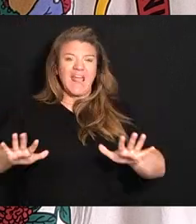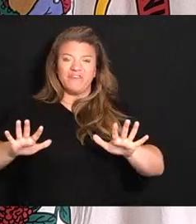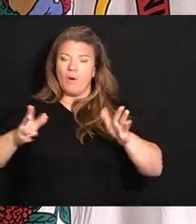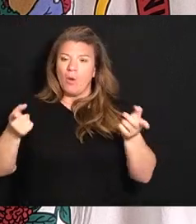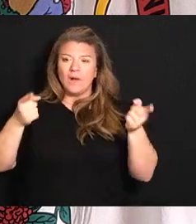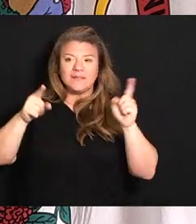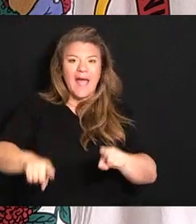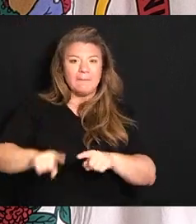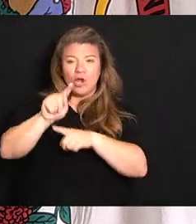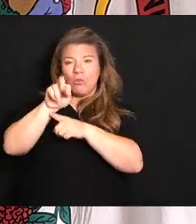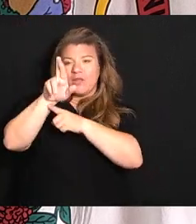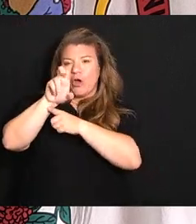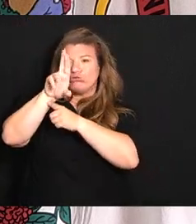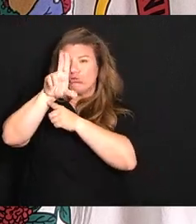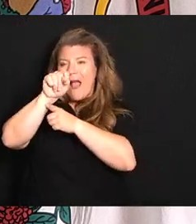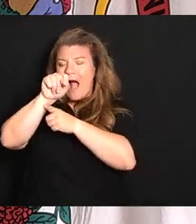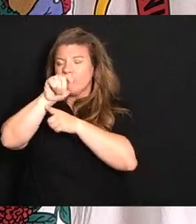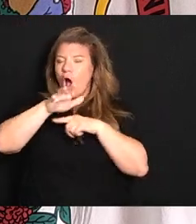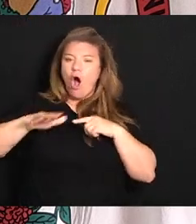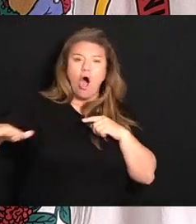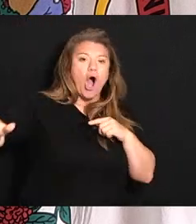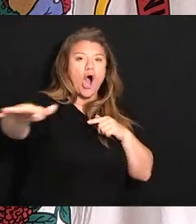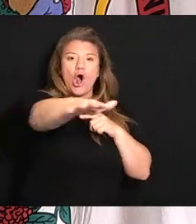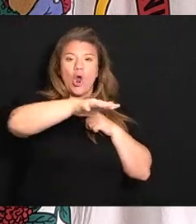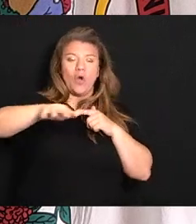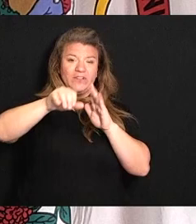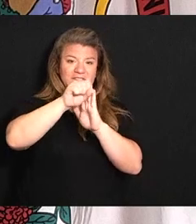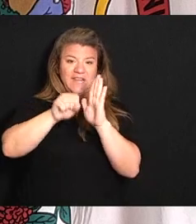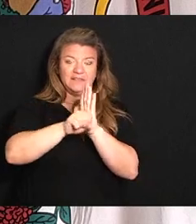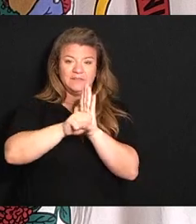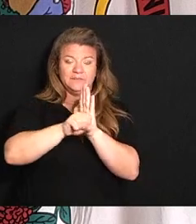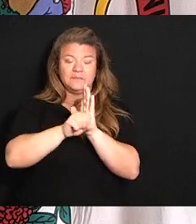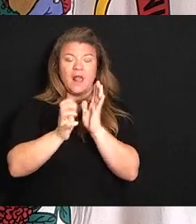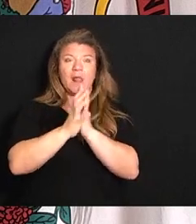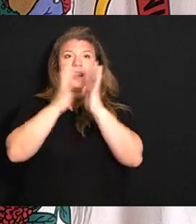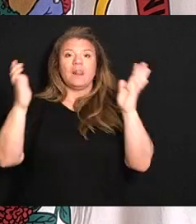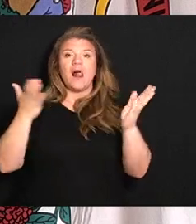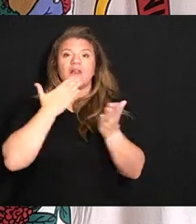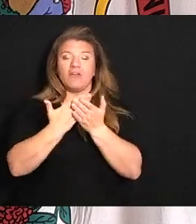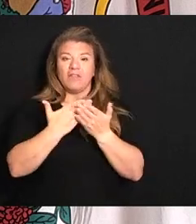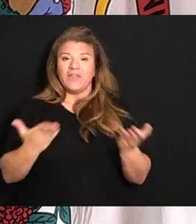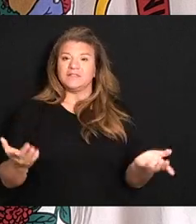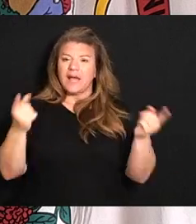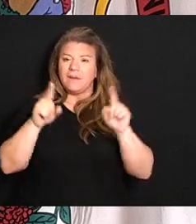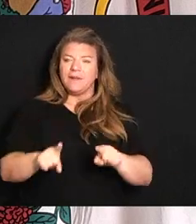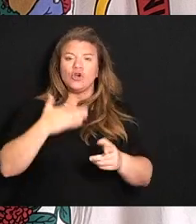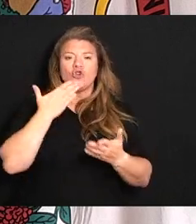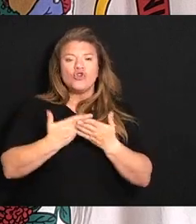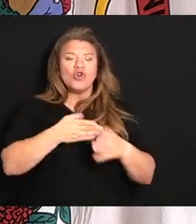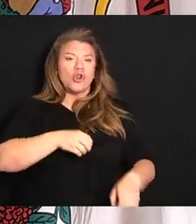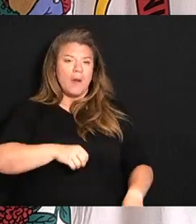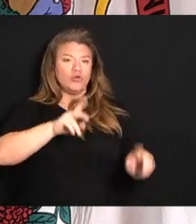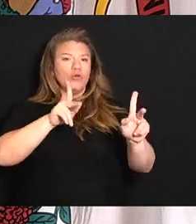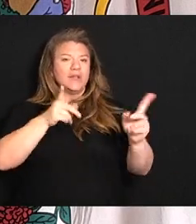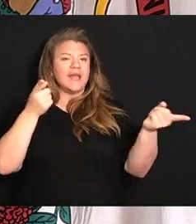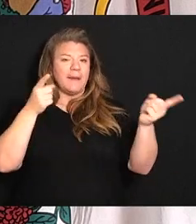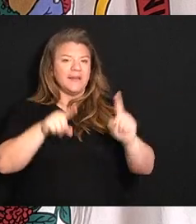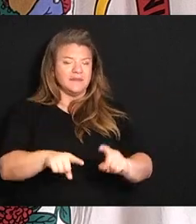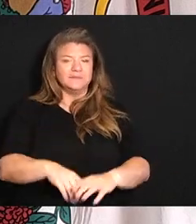with our trout all across the state, but lots of good stuff happened, lots of great opportunities in West Virginia.